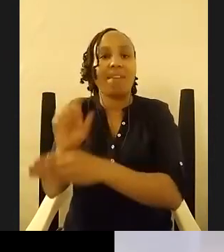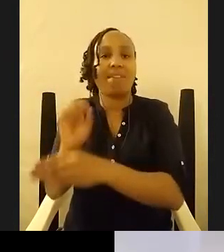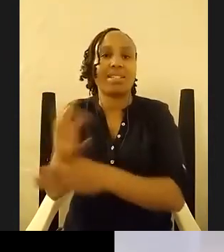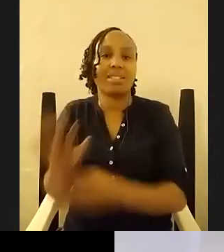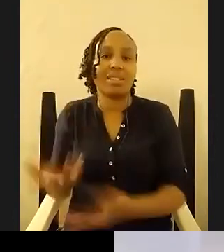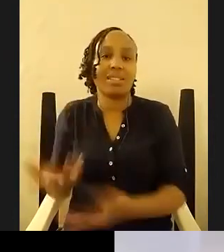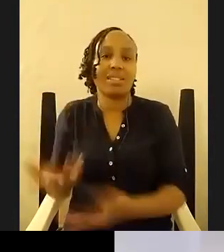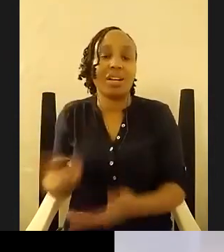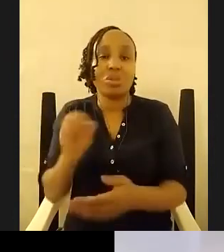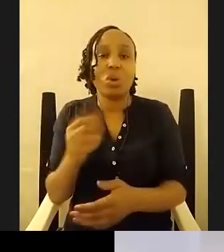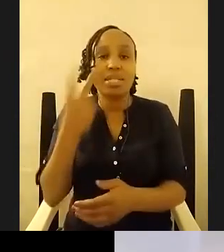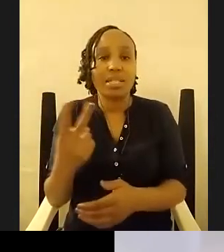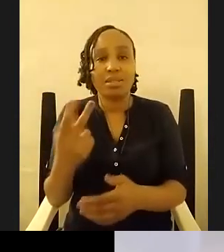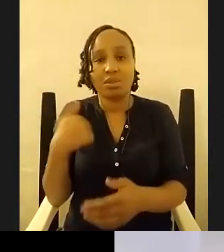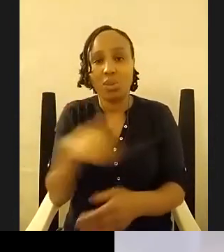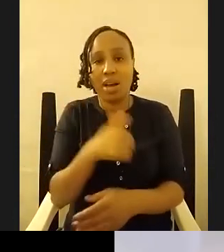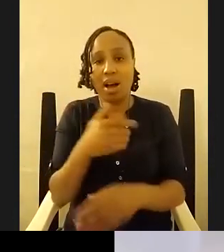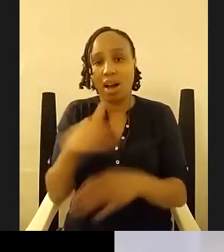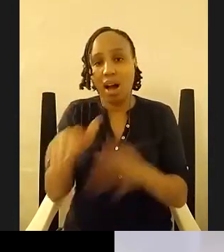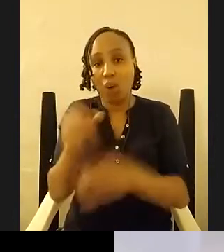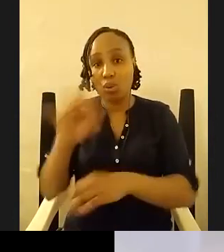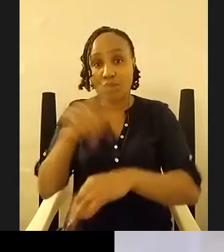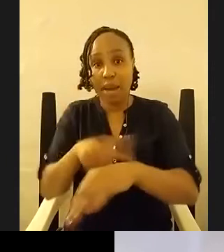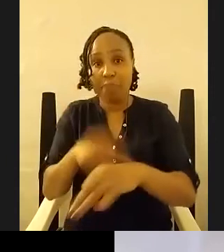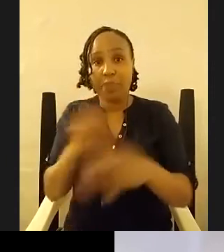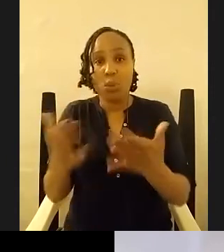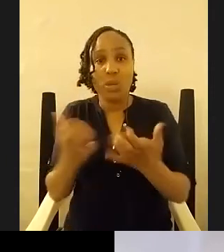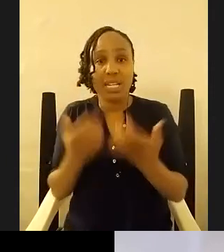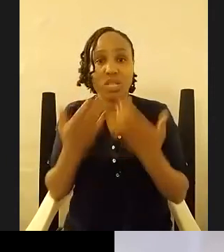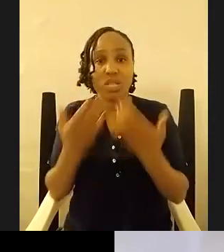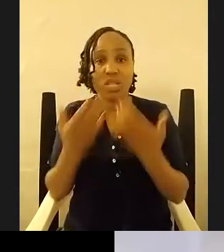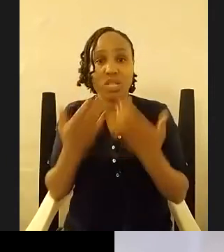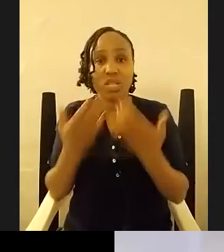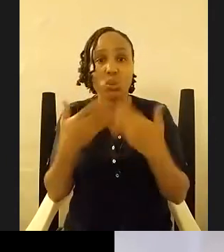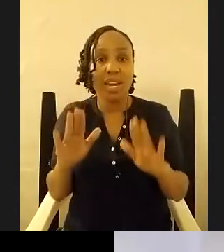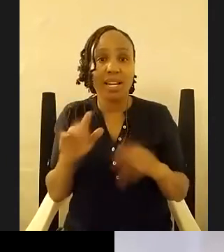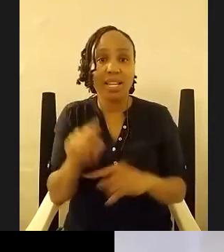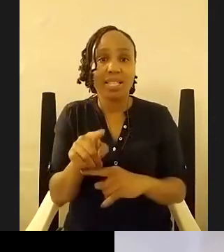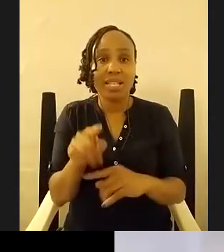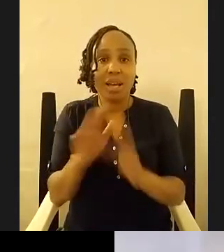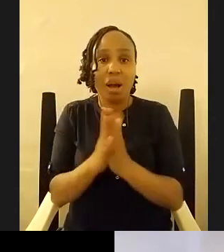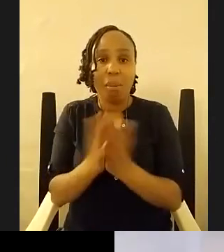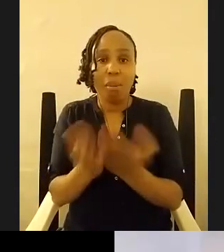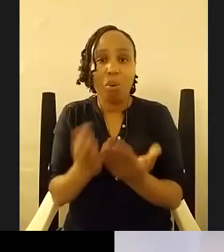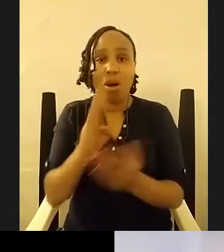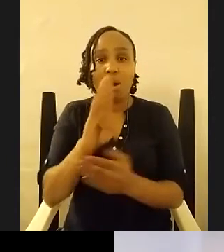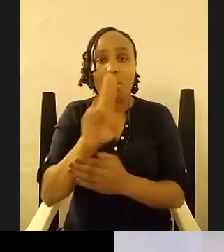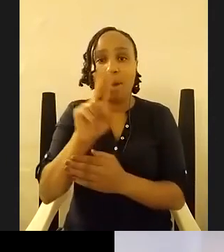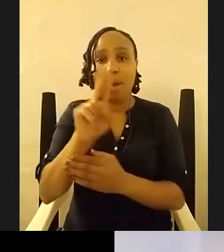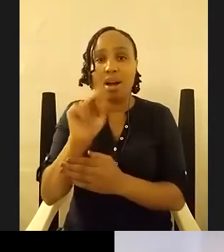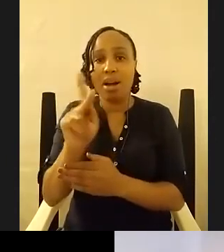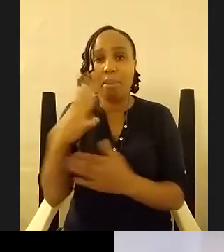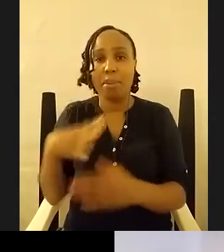so we need to hey can can these book bank people please put up a poll i want a poll